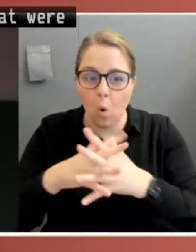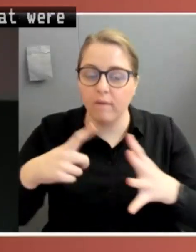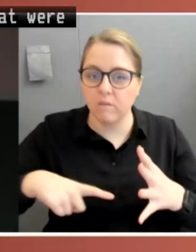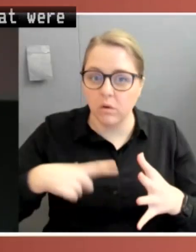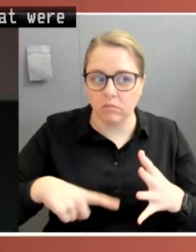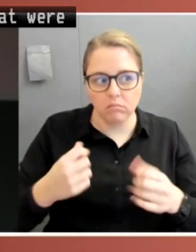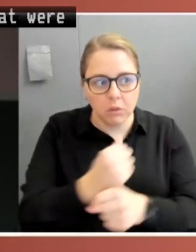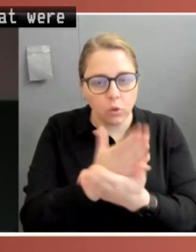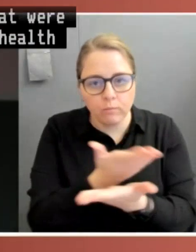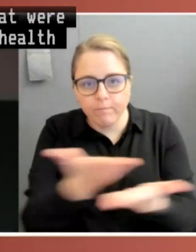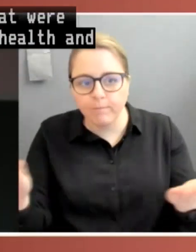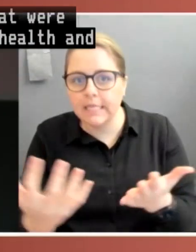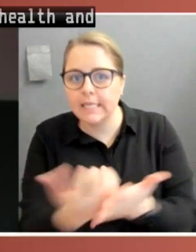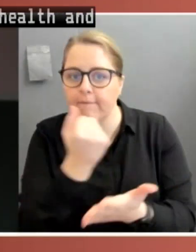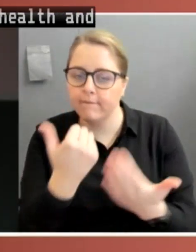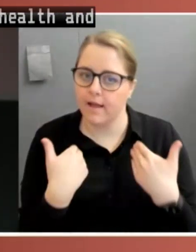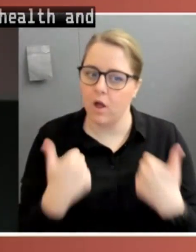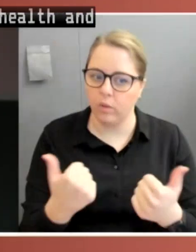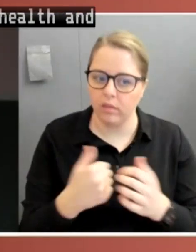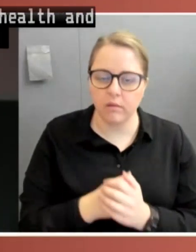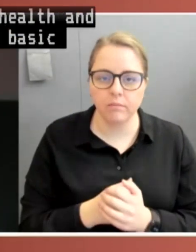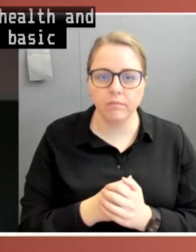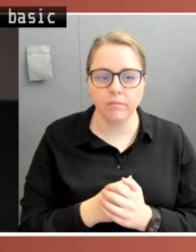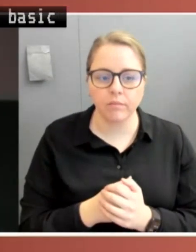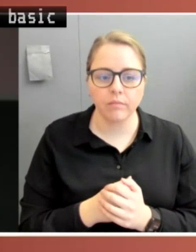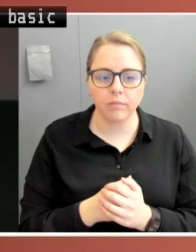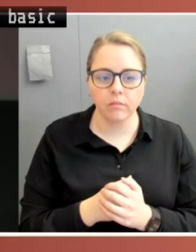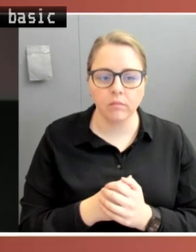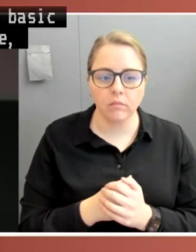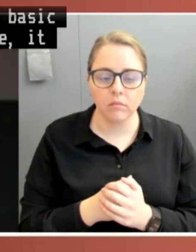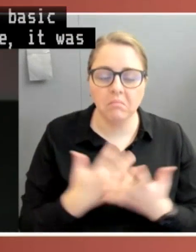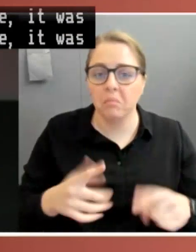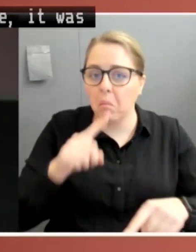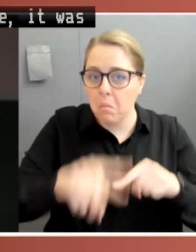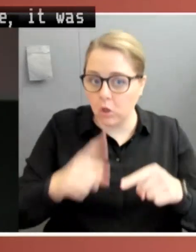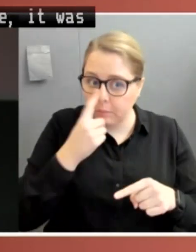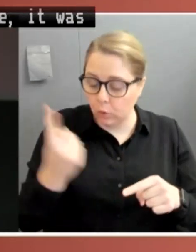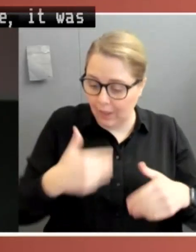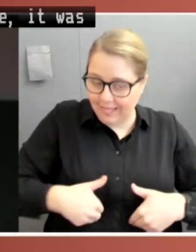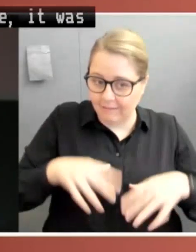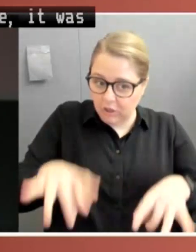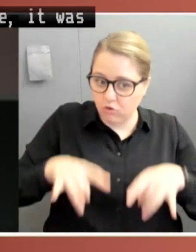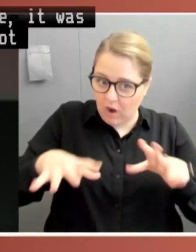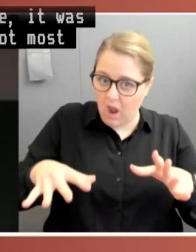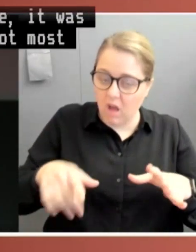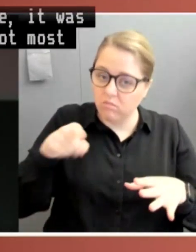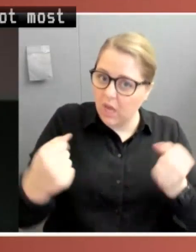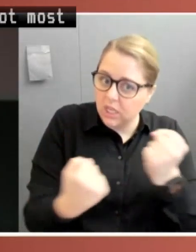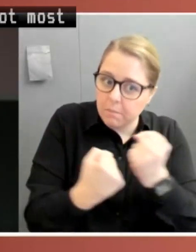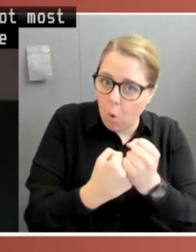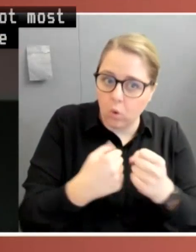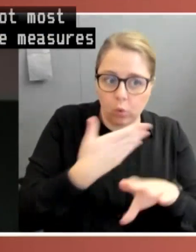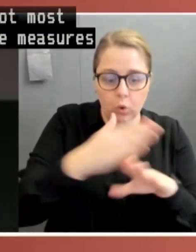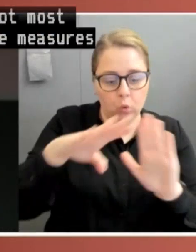liberties. At the same time, it was fair to say that many, if not most, Australians supported these measures as a necessary public health measure.